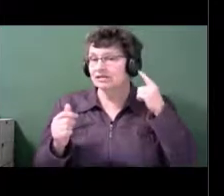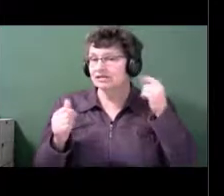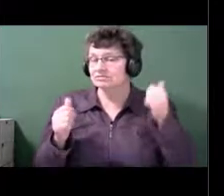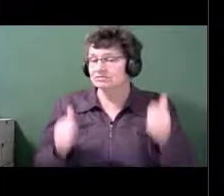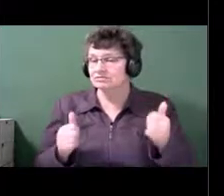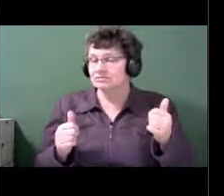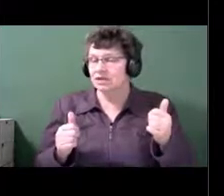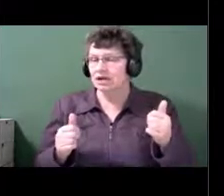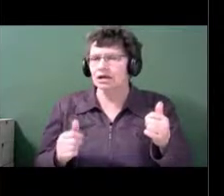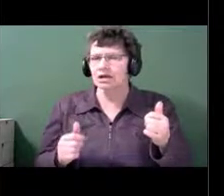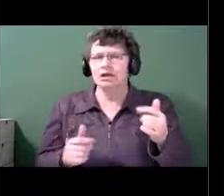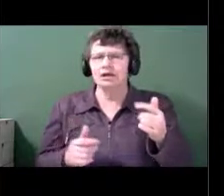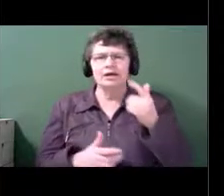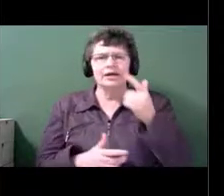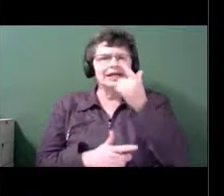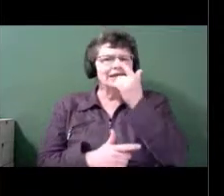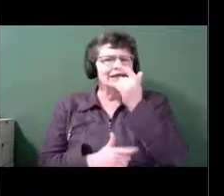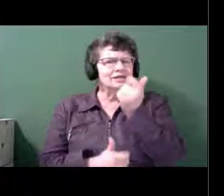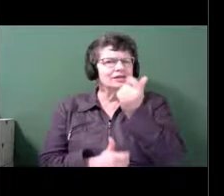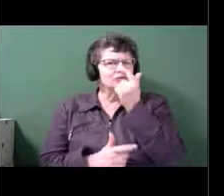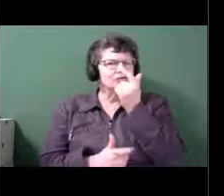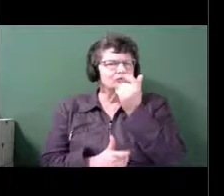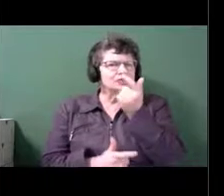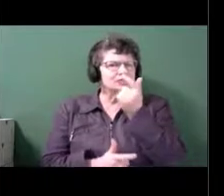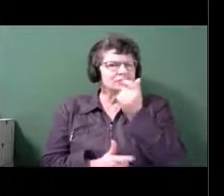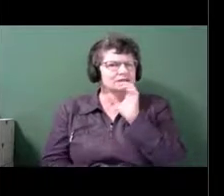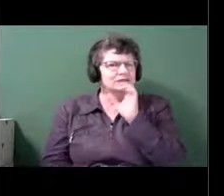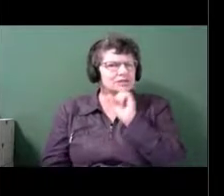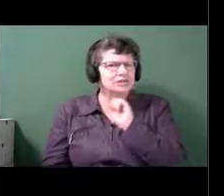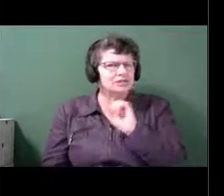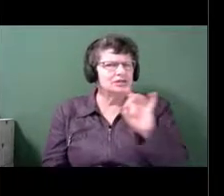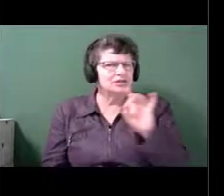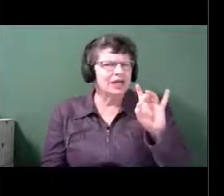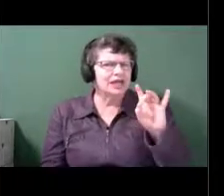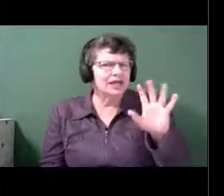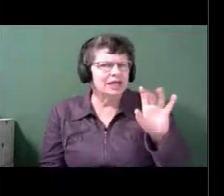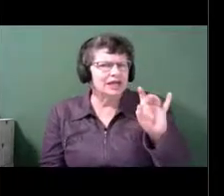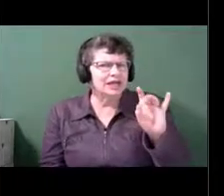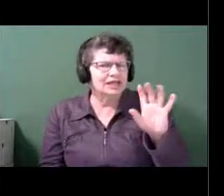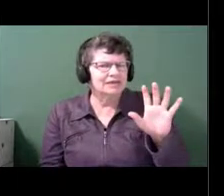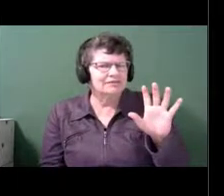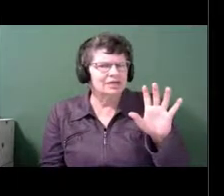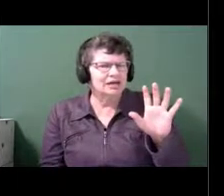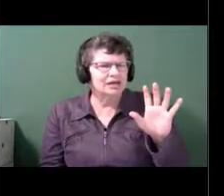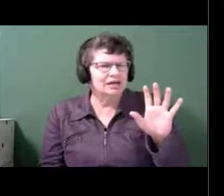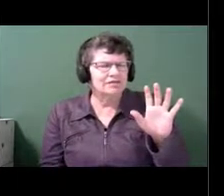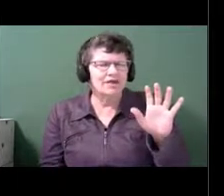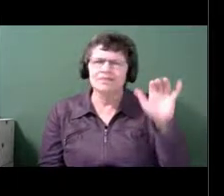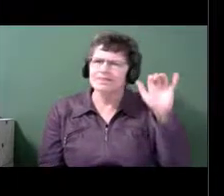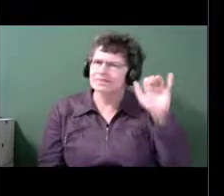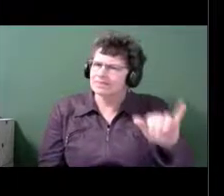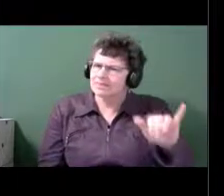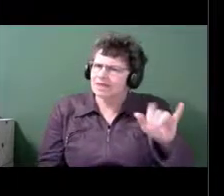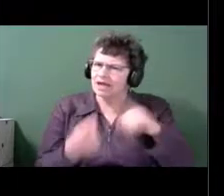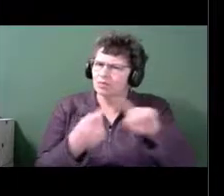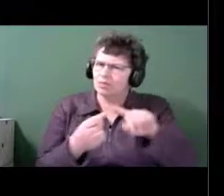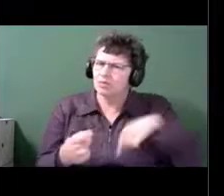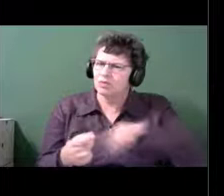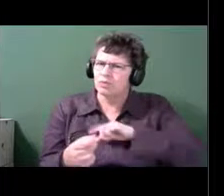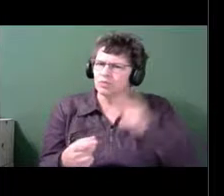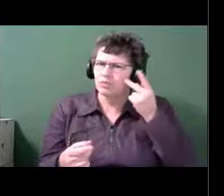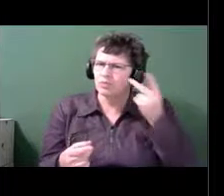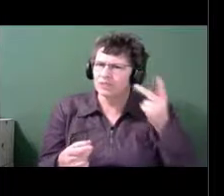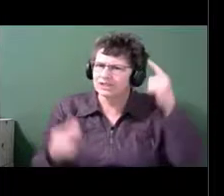actually, you get your sensory loss, you get your hearing loss about 10 years before you get your